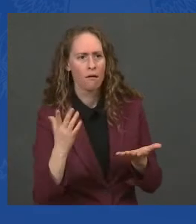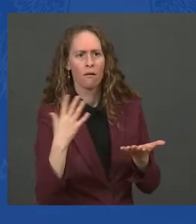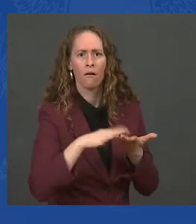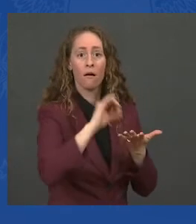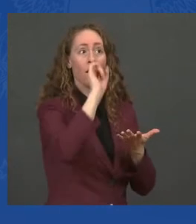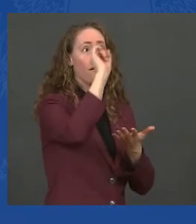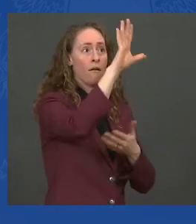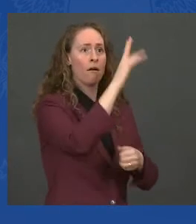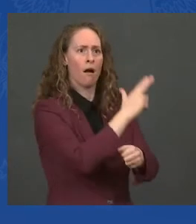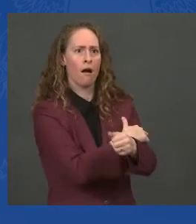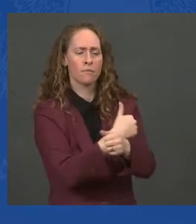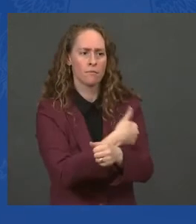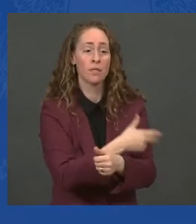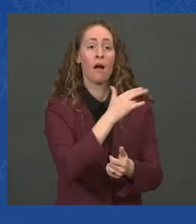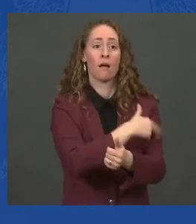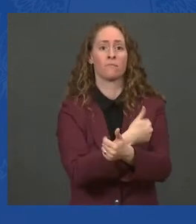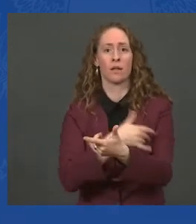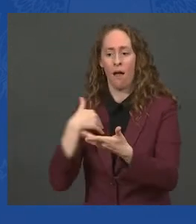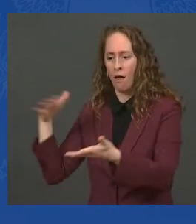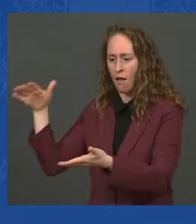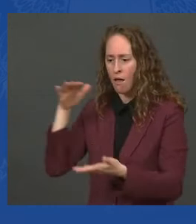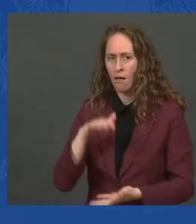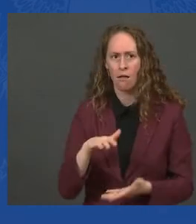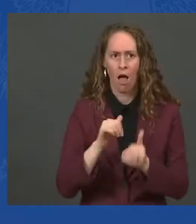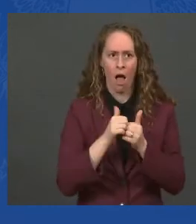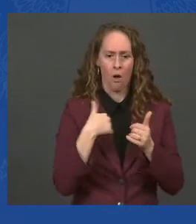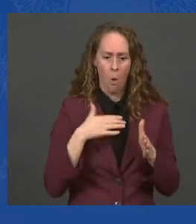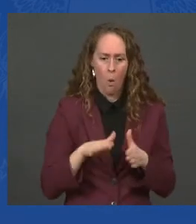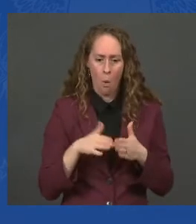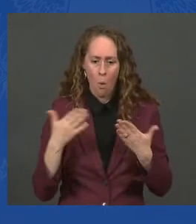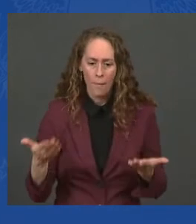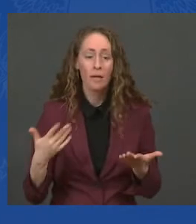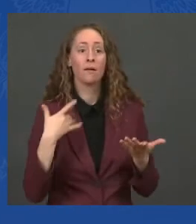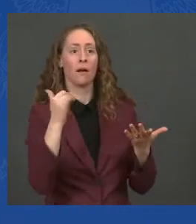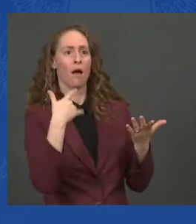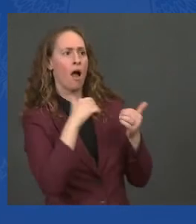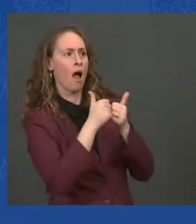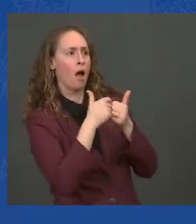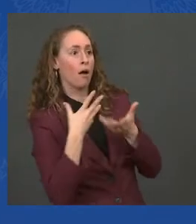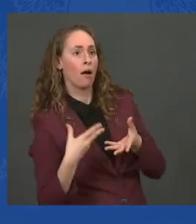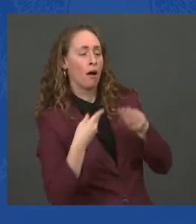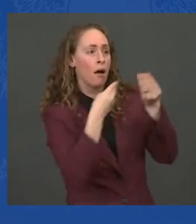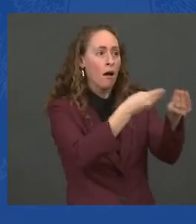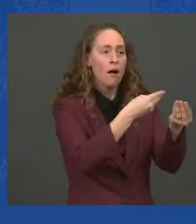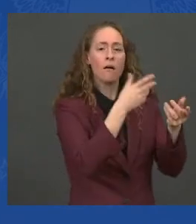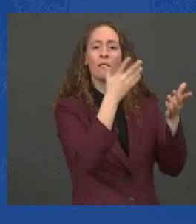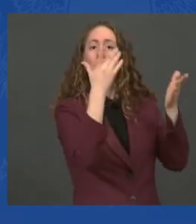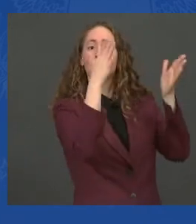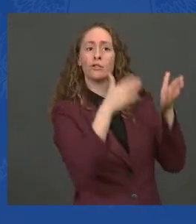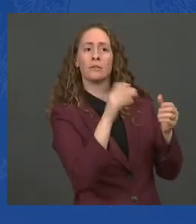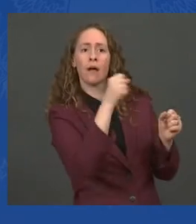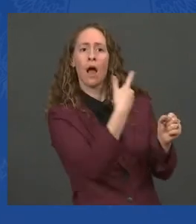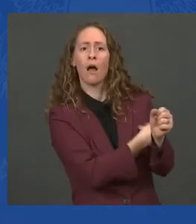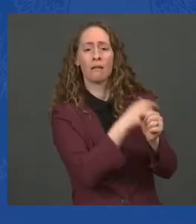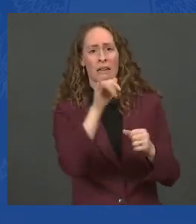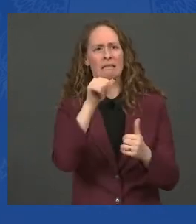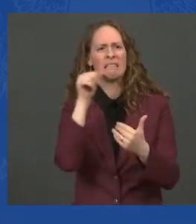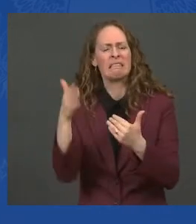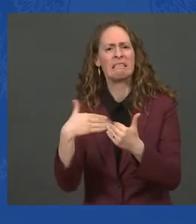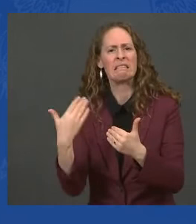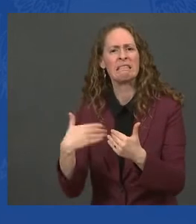very difficult thing. And we did it better than anybody in the world has done it, but we've got to try to help other people. Mr. President, on vaccines. Mr.